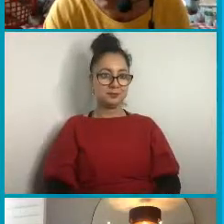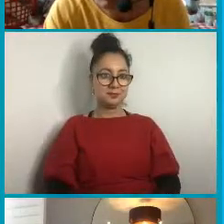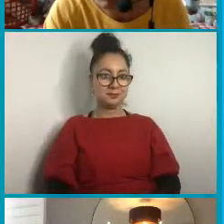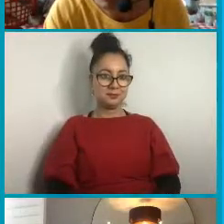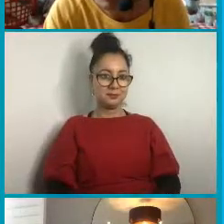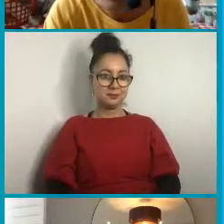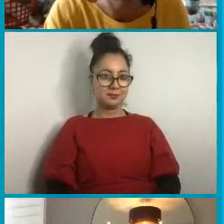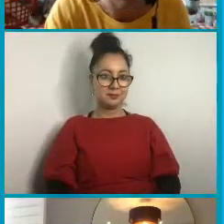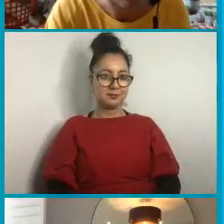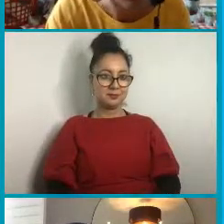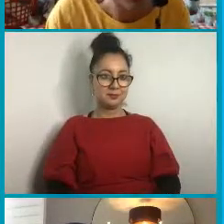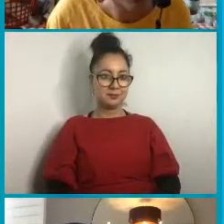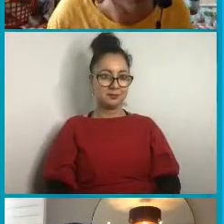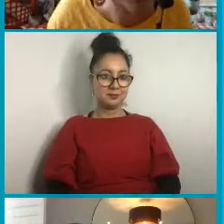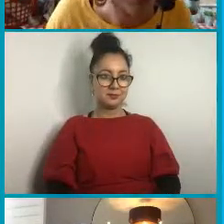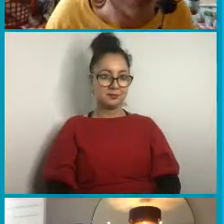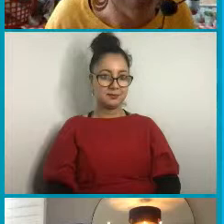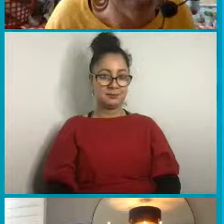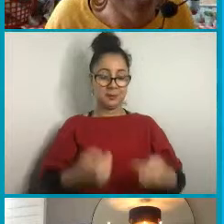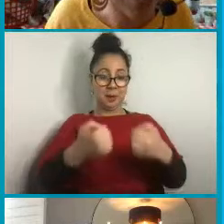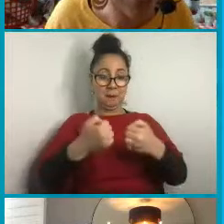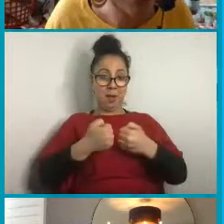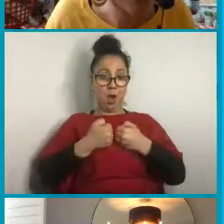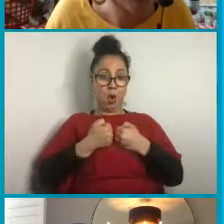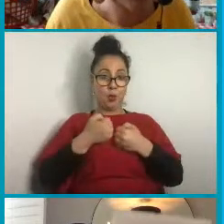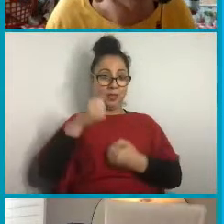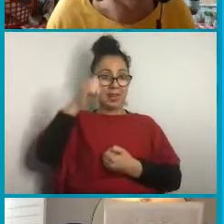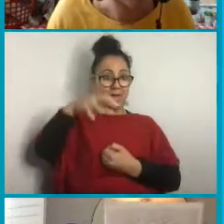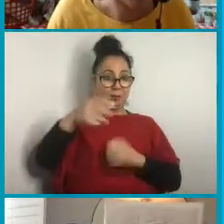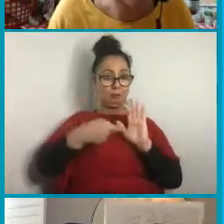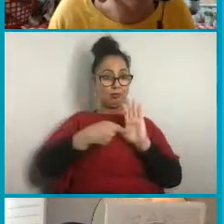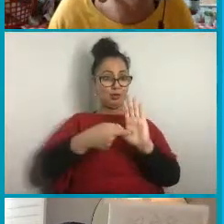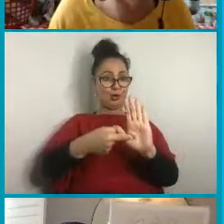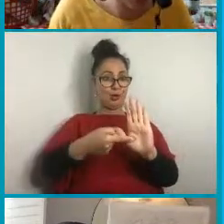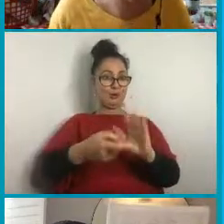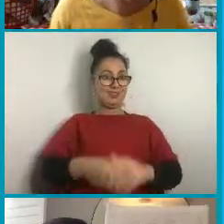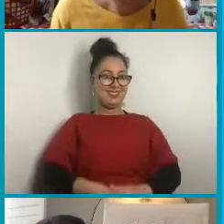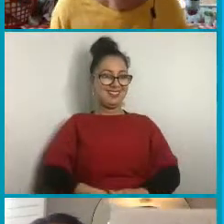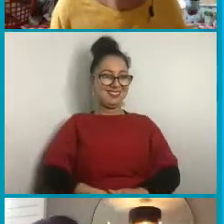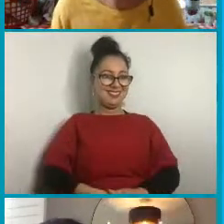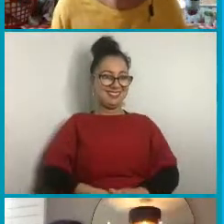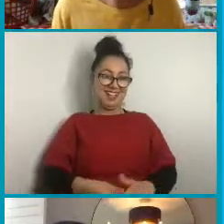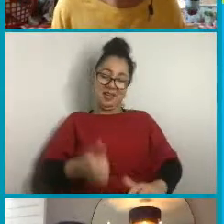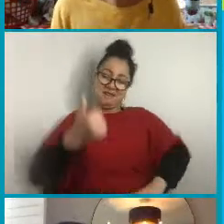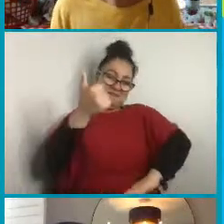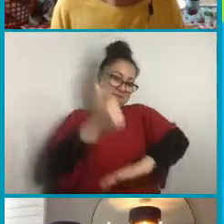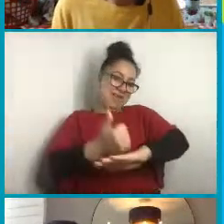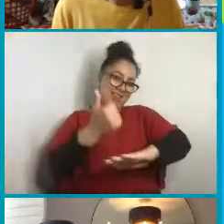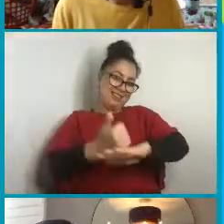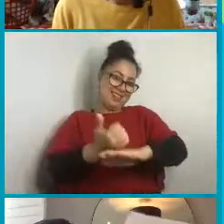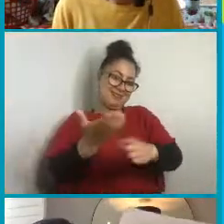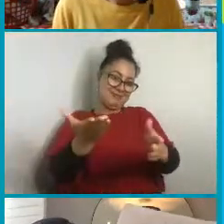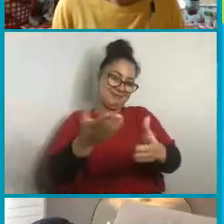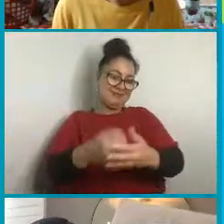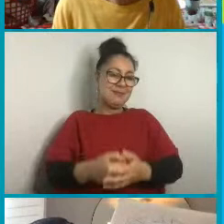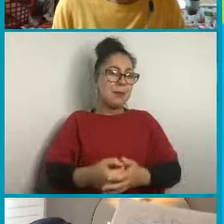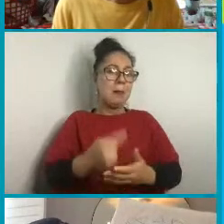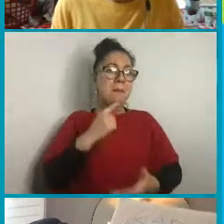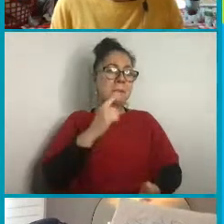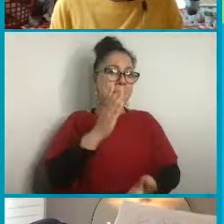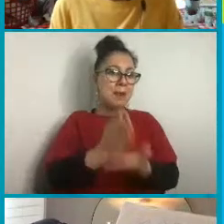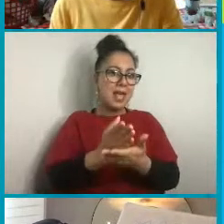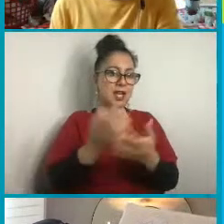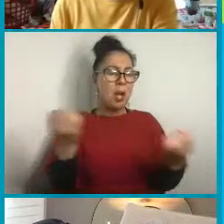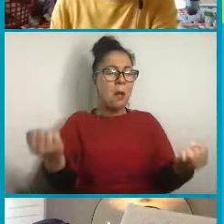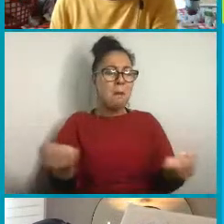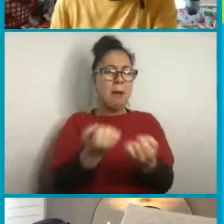I put, well, my light bulb, I can show you this. It's quite basic. But as a pledge, I put like power